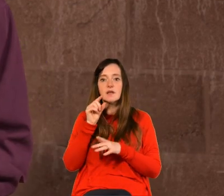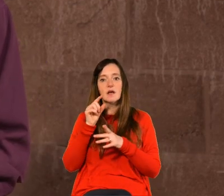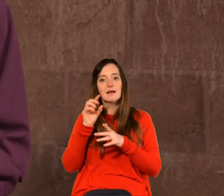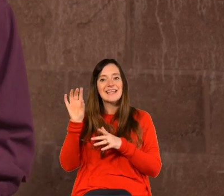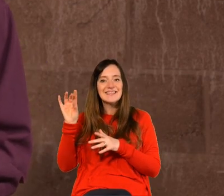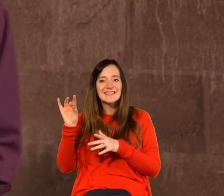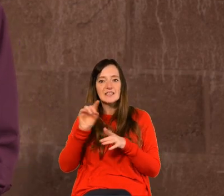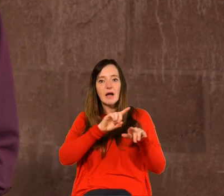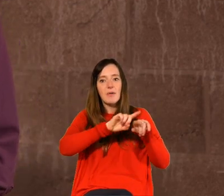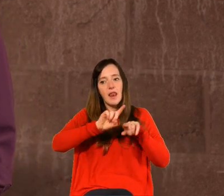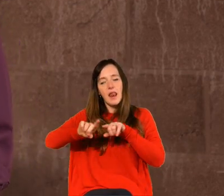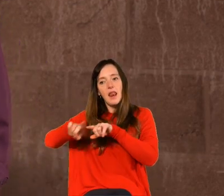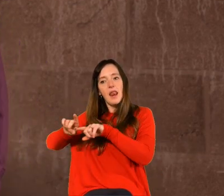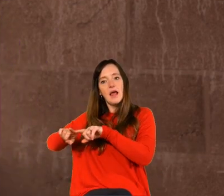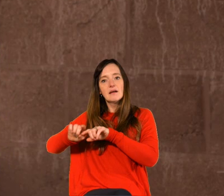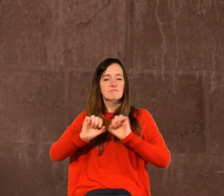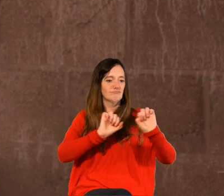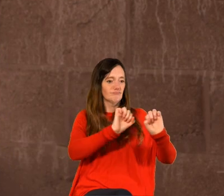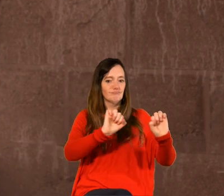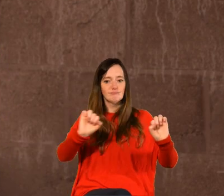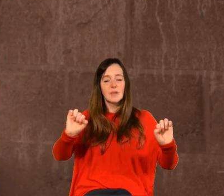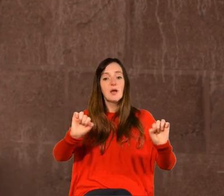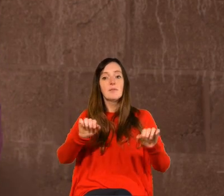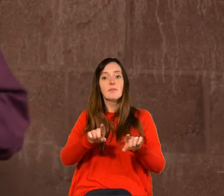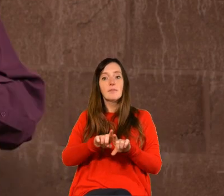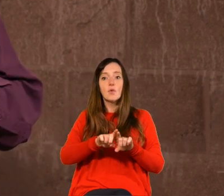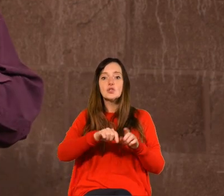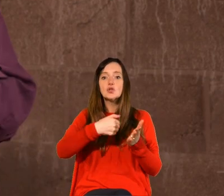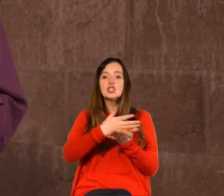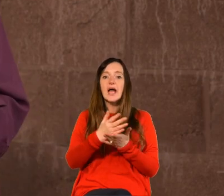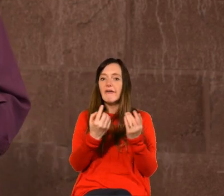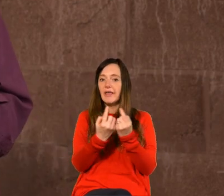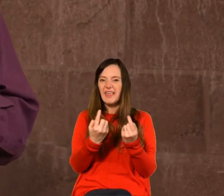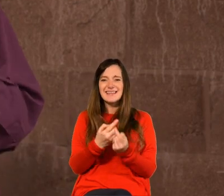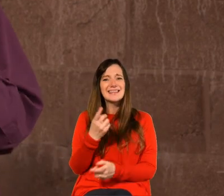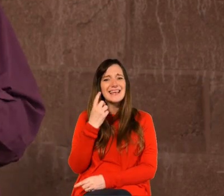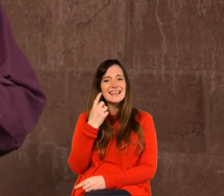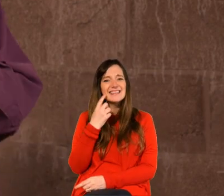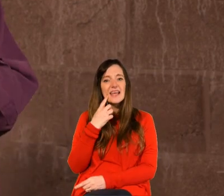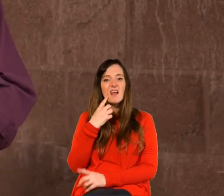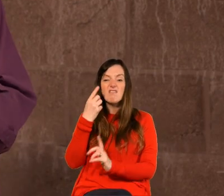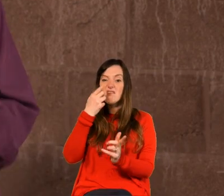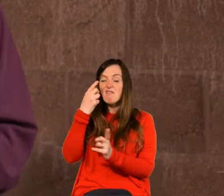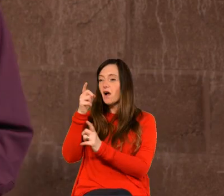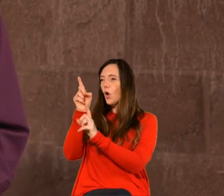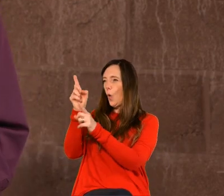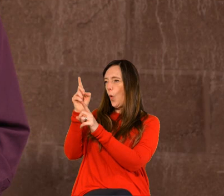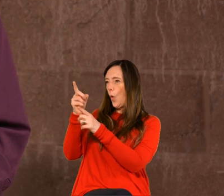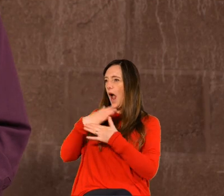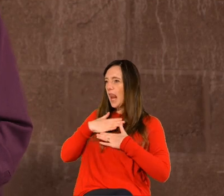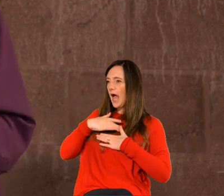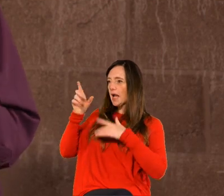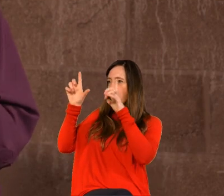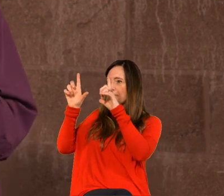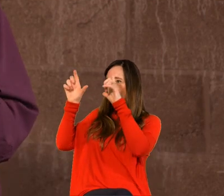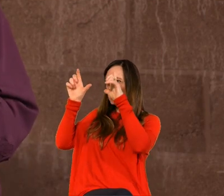kind of sort of a variegated tribe and of course sharing stuff is really easy you come across a great piece of content it's very easy to share it and